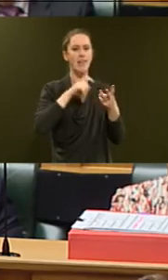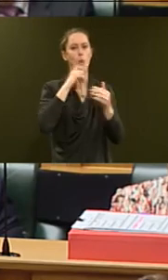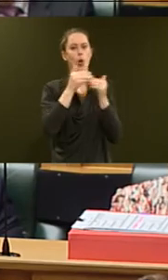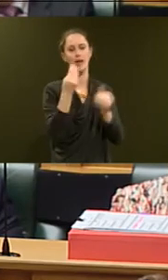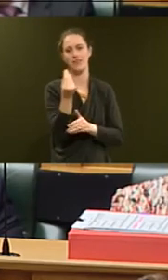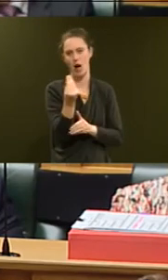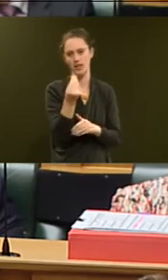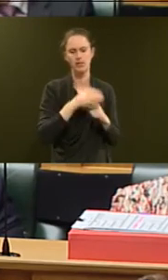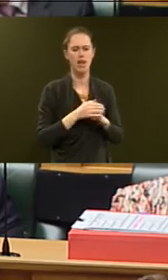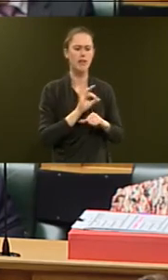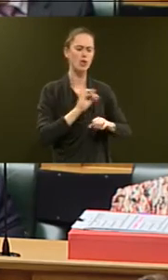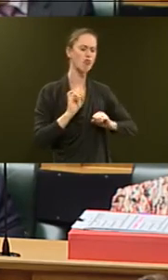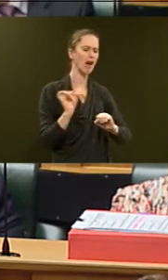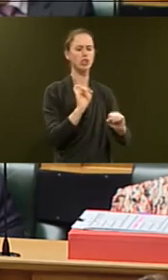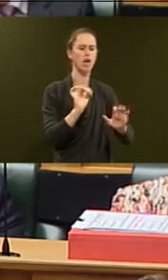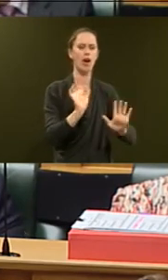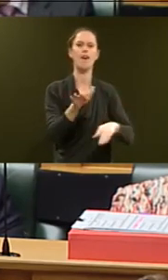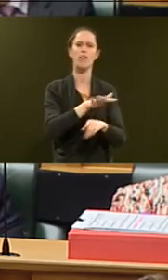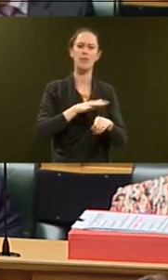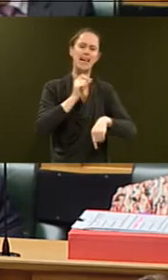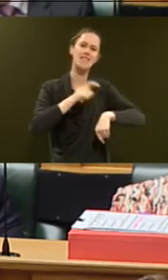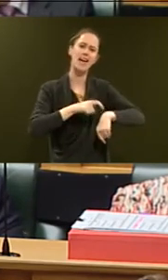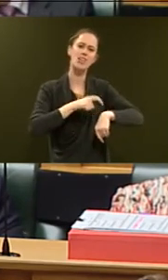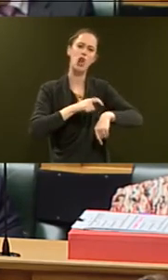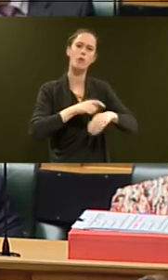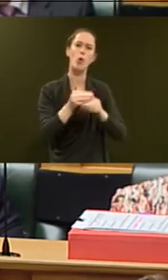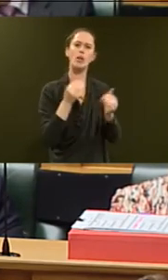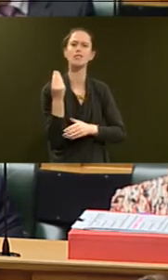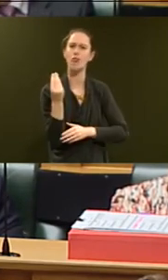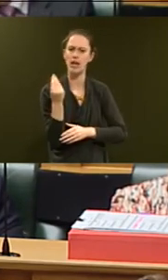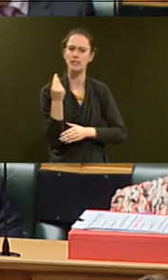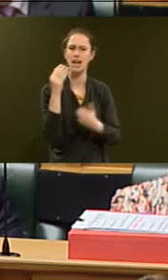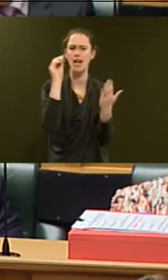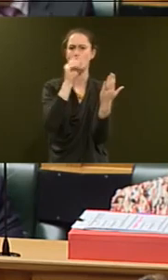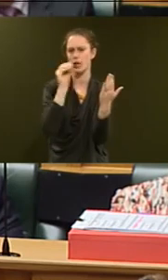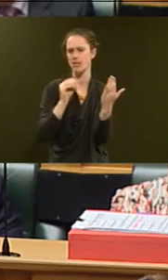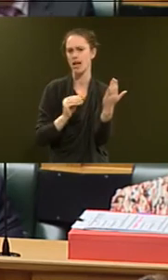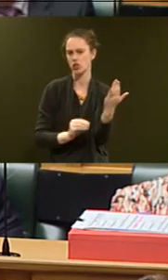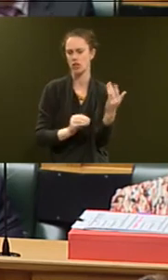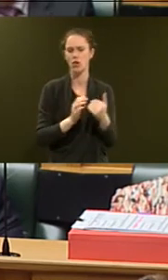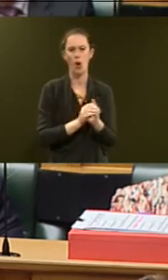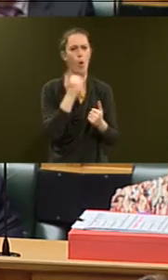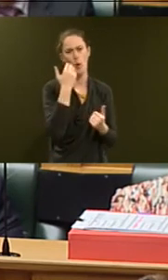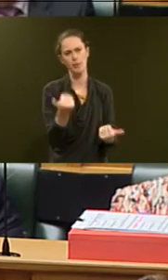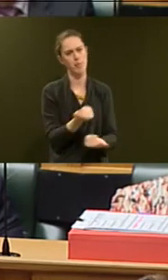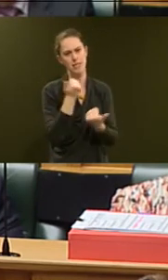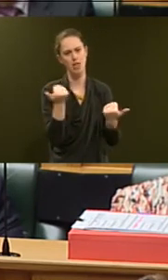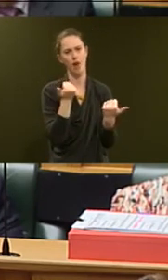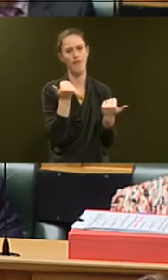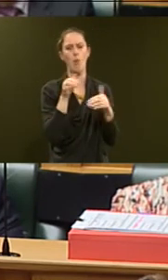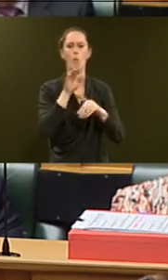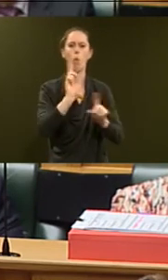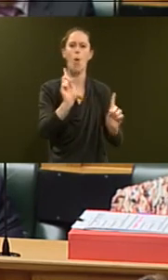There is no rush and families should take their time to organise their finance and documentation. There will always be plenty of notice